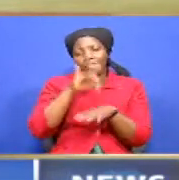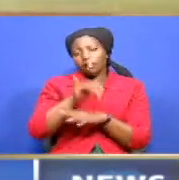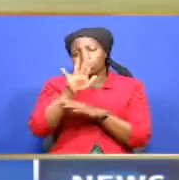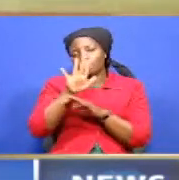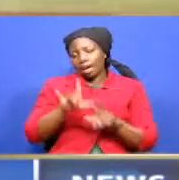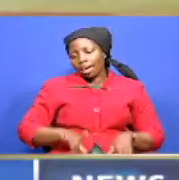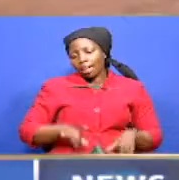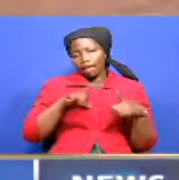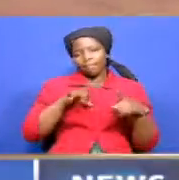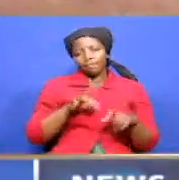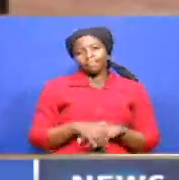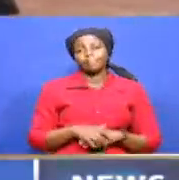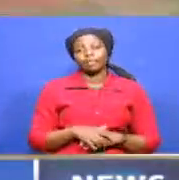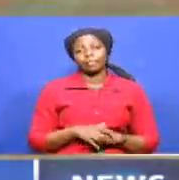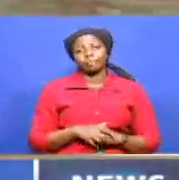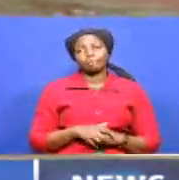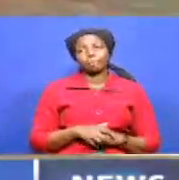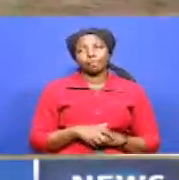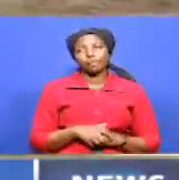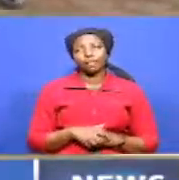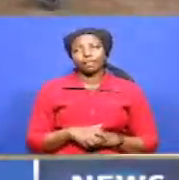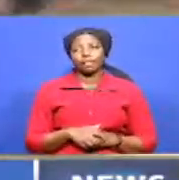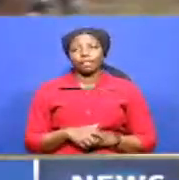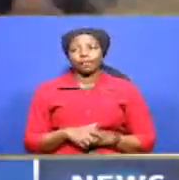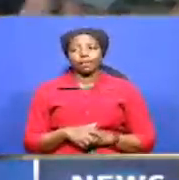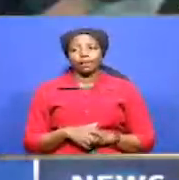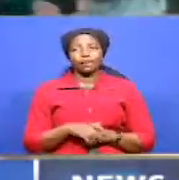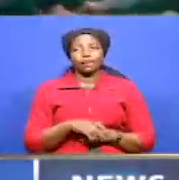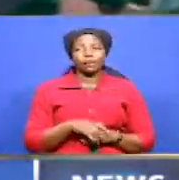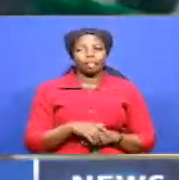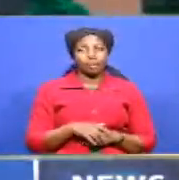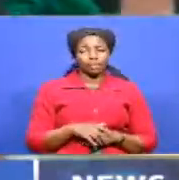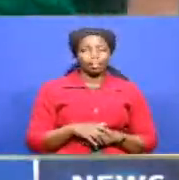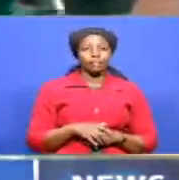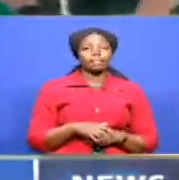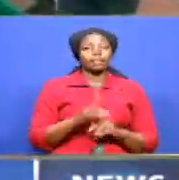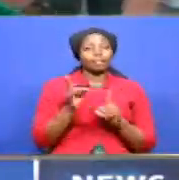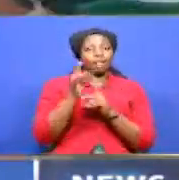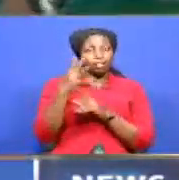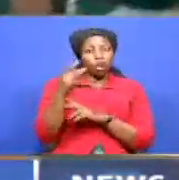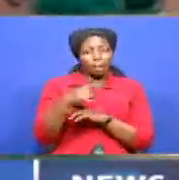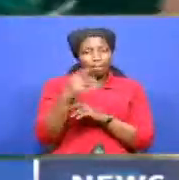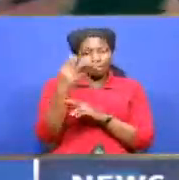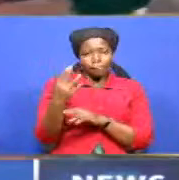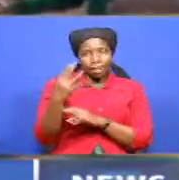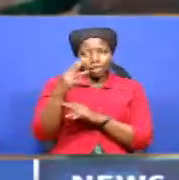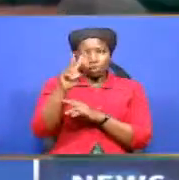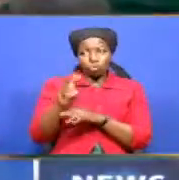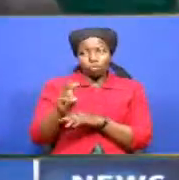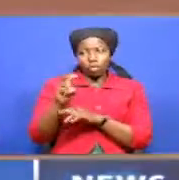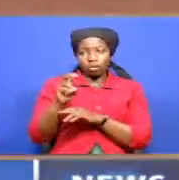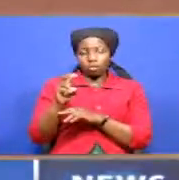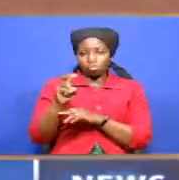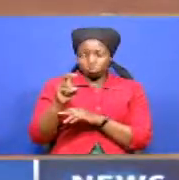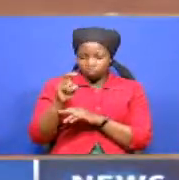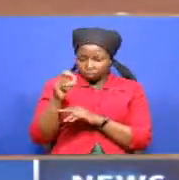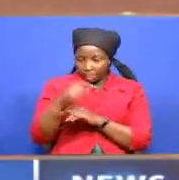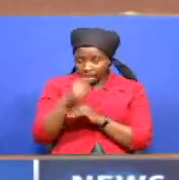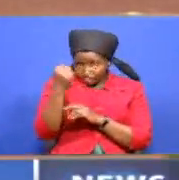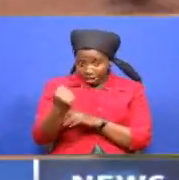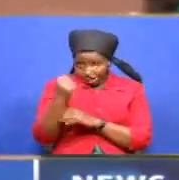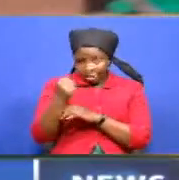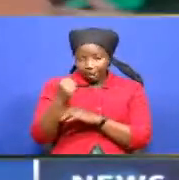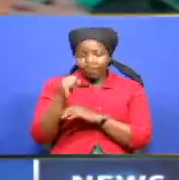lives may 4th 2020 schools across the country were expected to resume